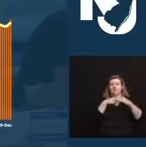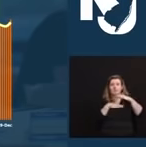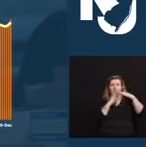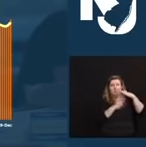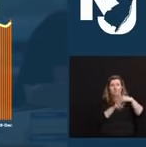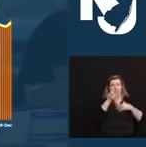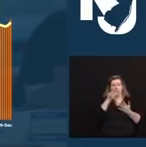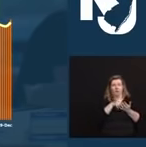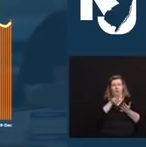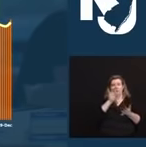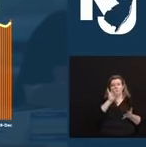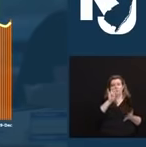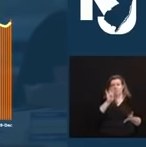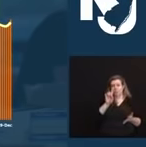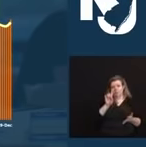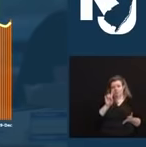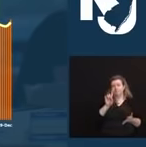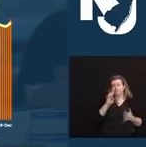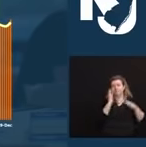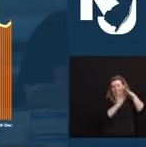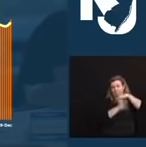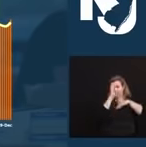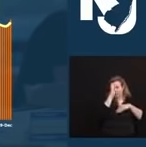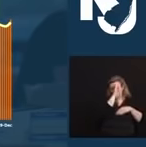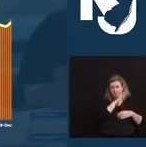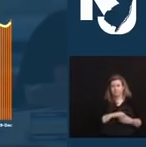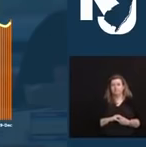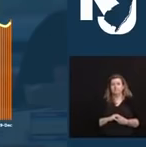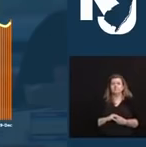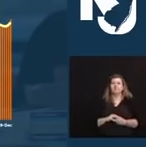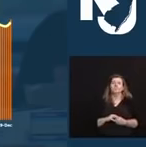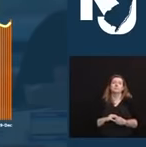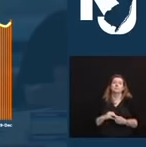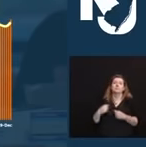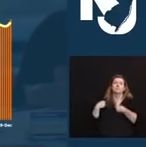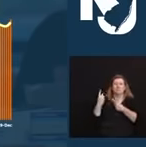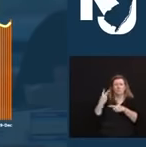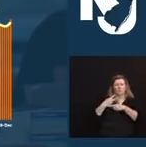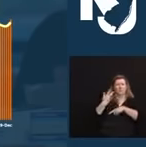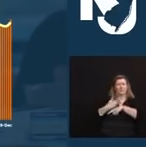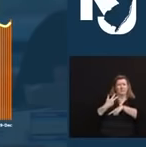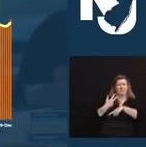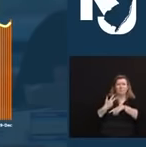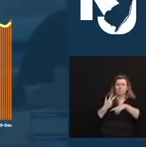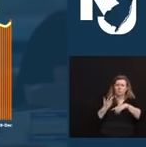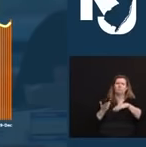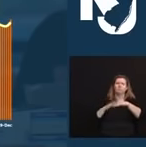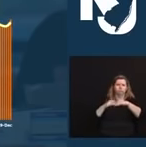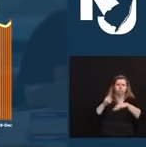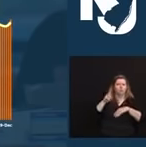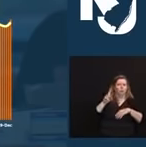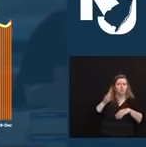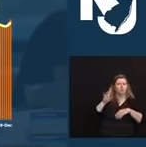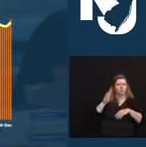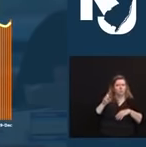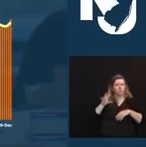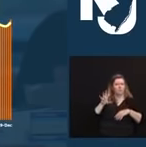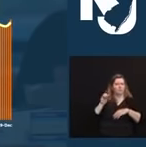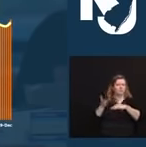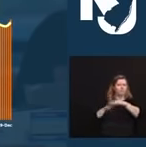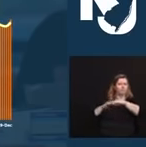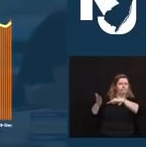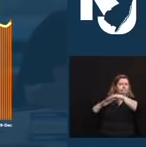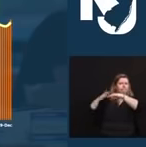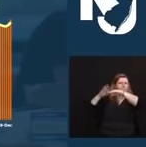days. Judy, if my math is right, have been an increase of more than 100 each of the two days in a row. Of that 3,841, 3